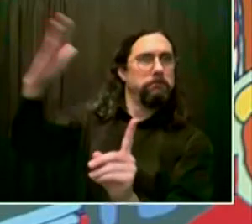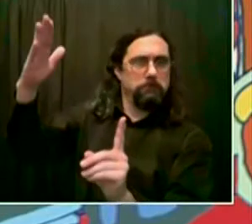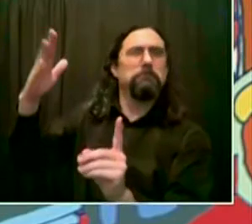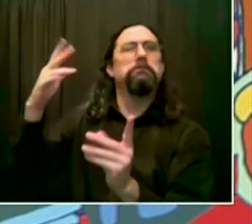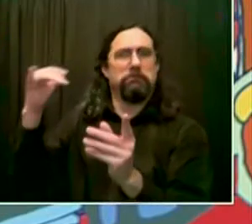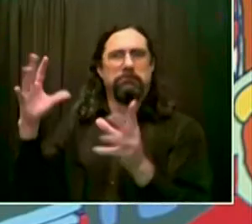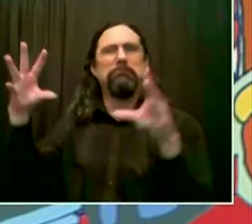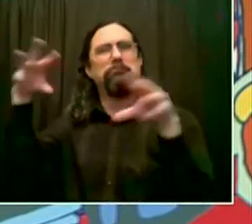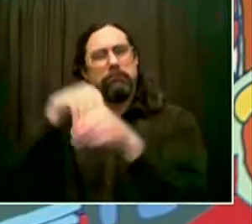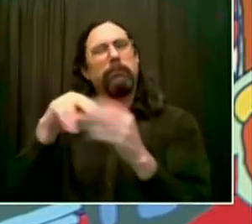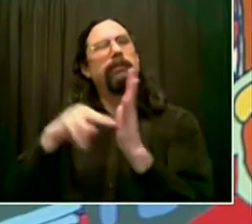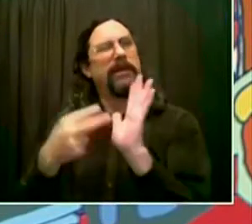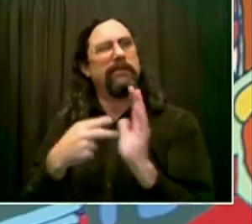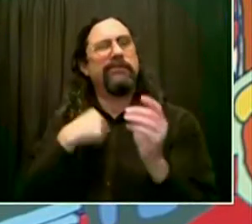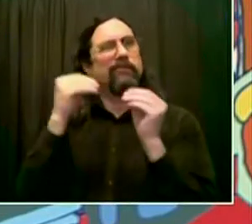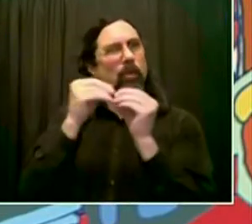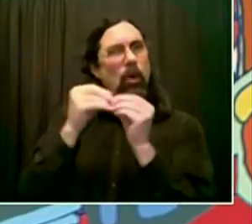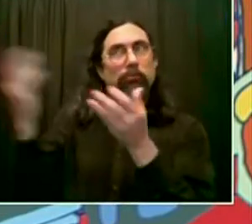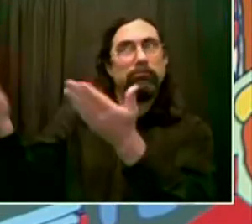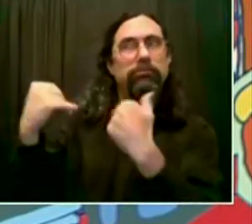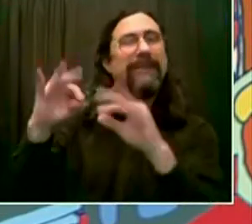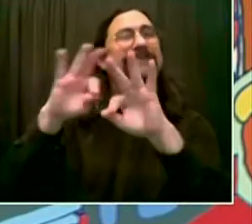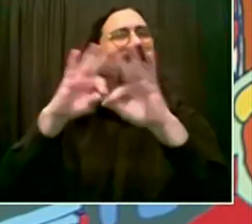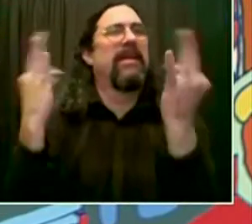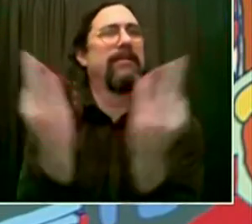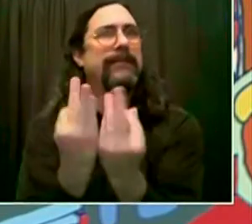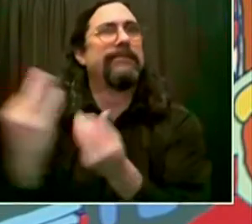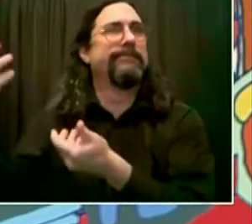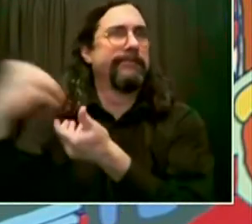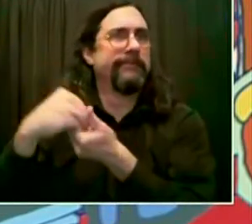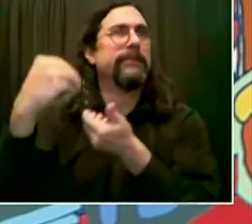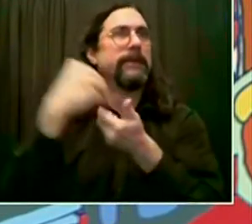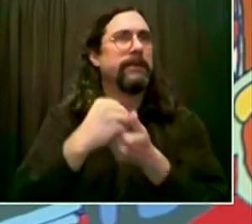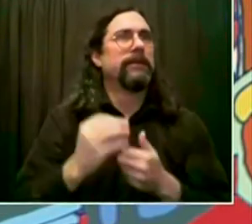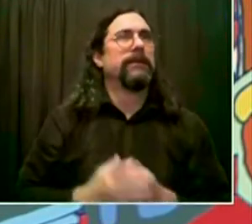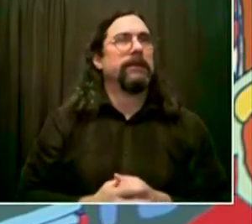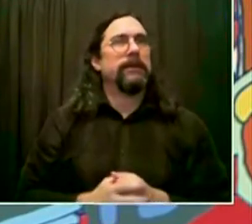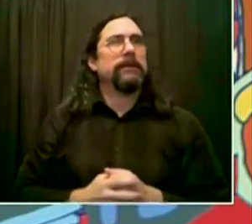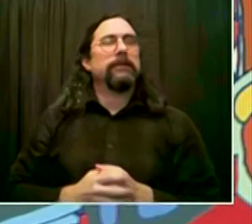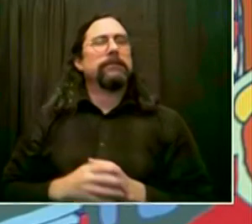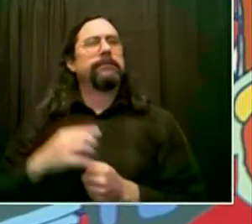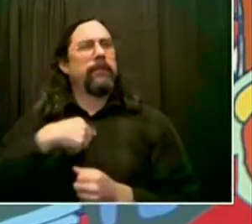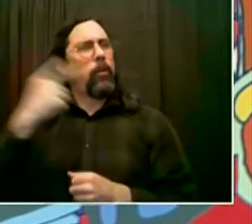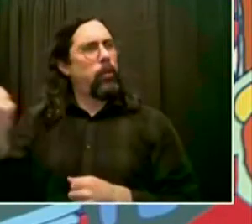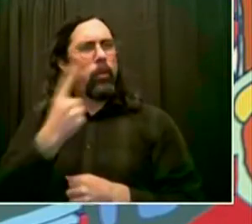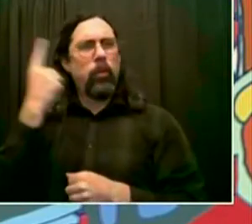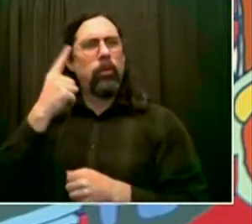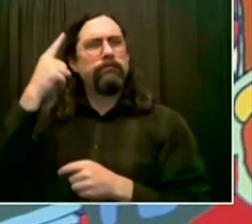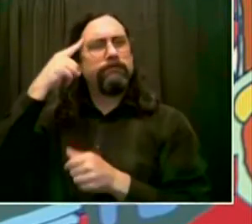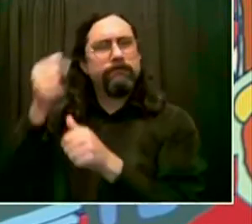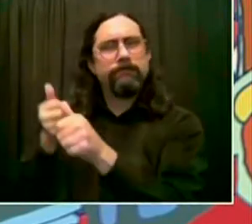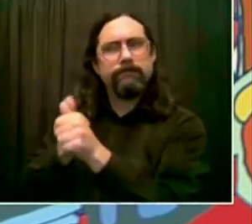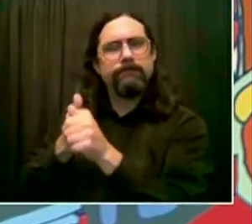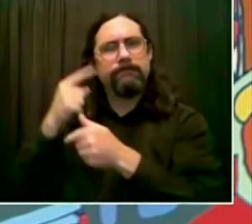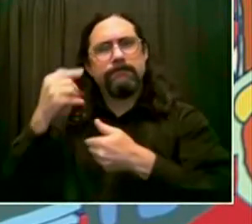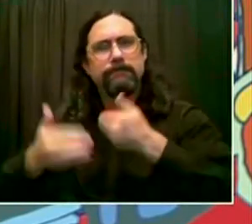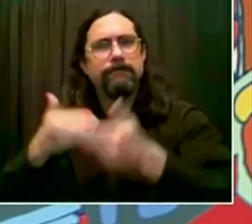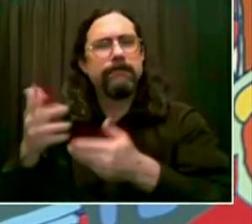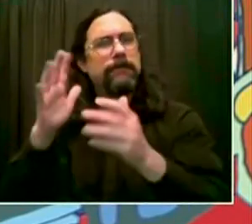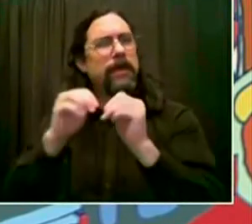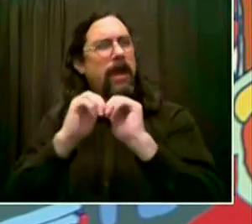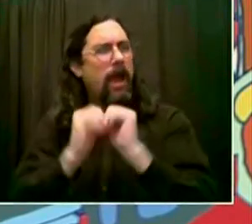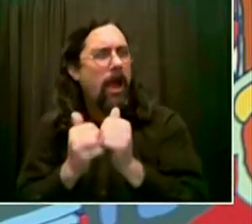What's interesting and positive so far is New York City is outpacing the nation at vaccinating our